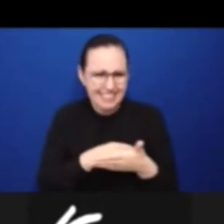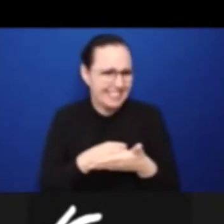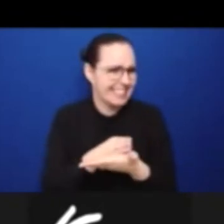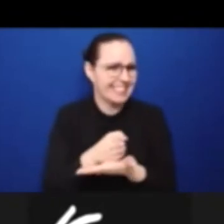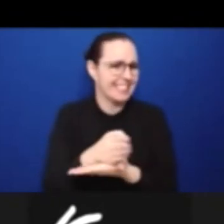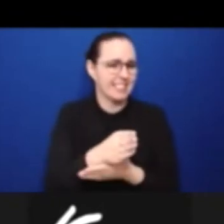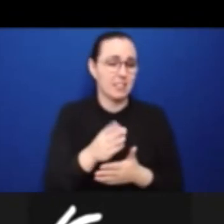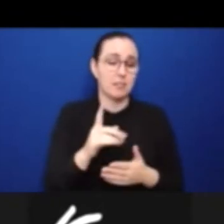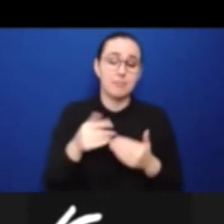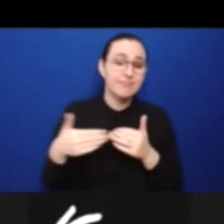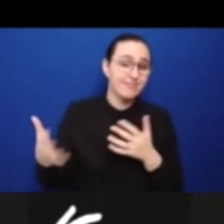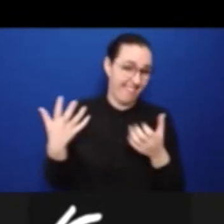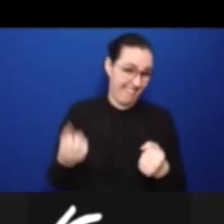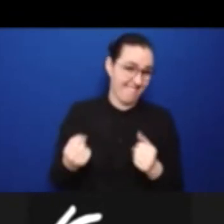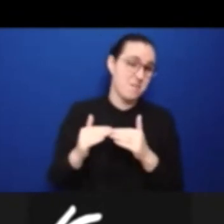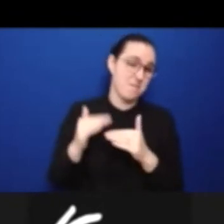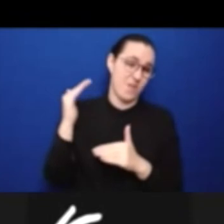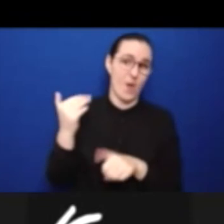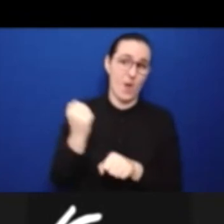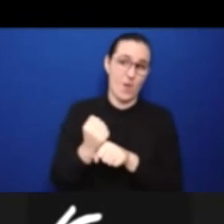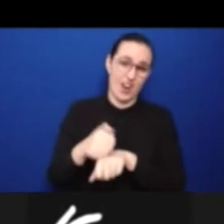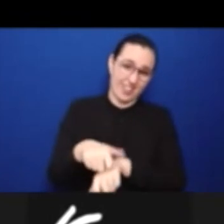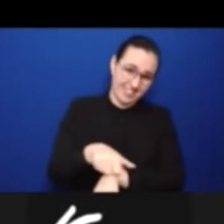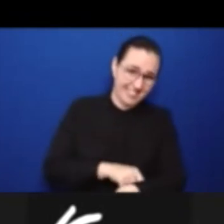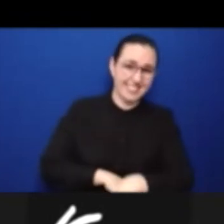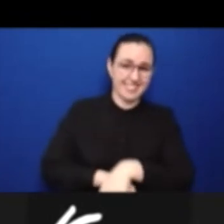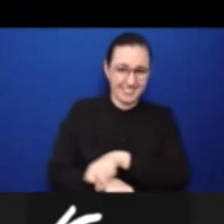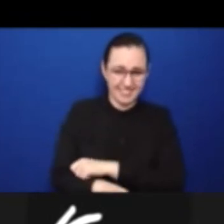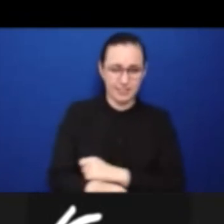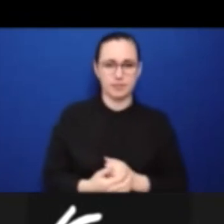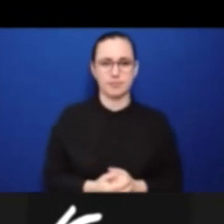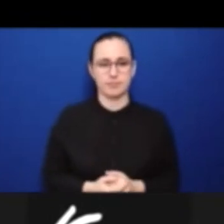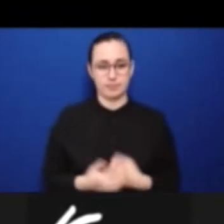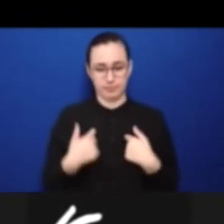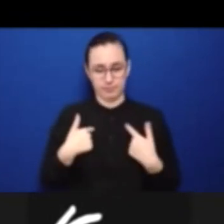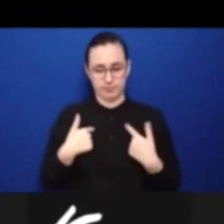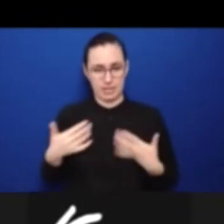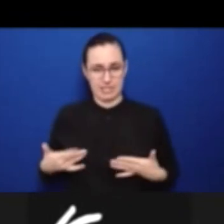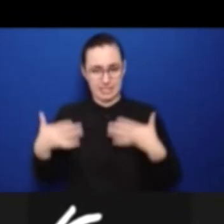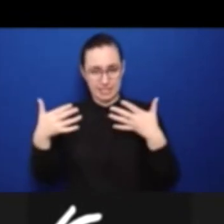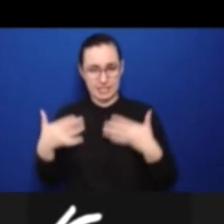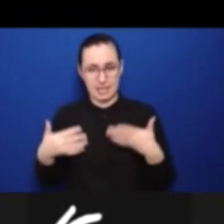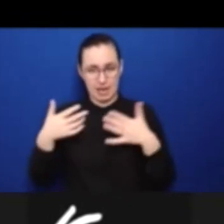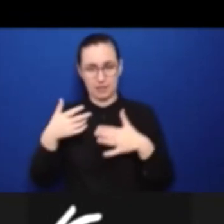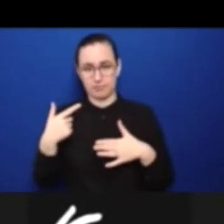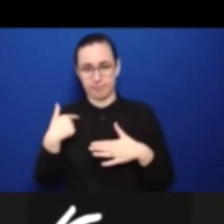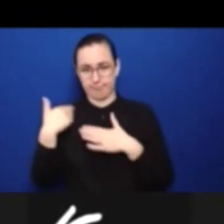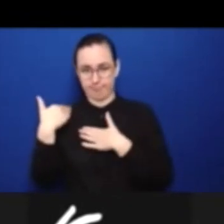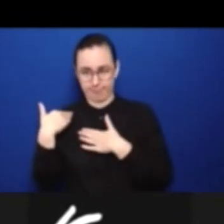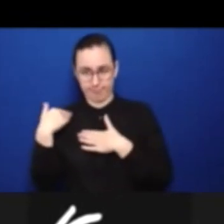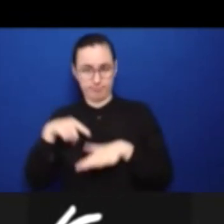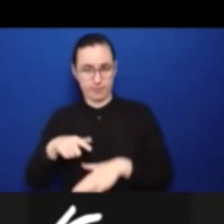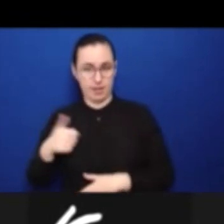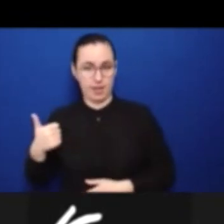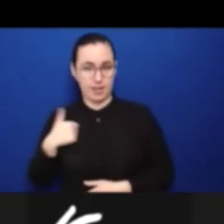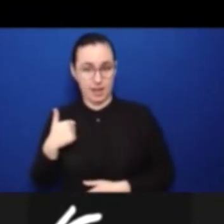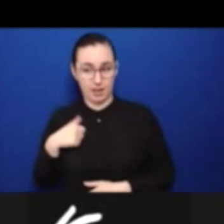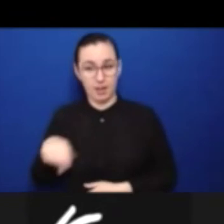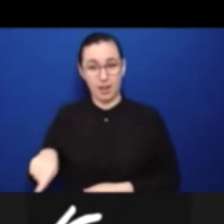agency of the nation, certainly the COVID-19 pandemic brought many challenges.